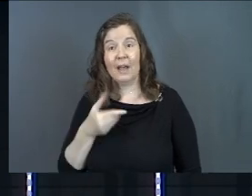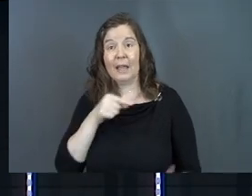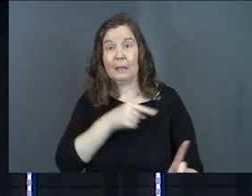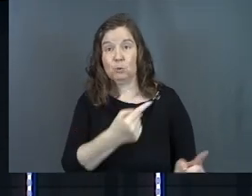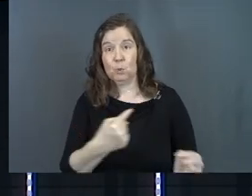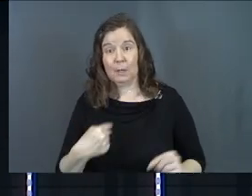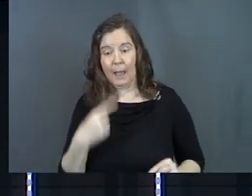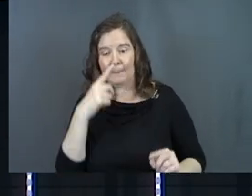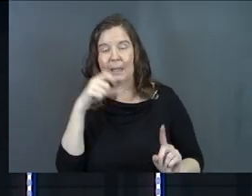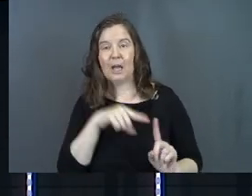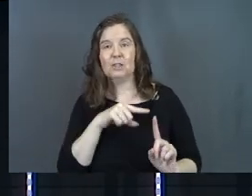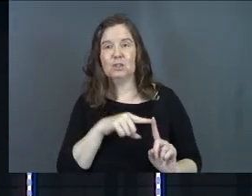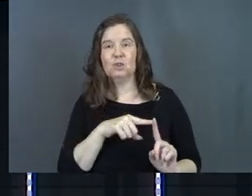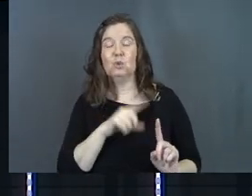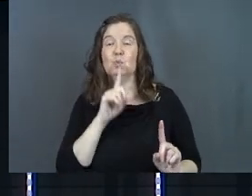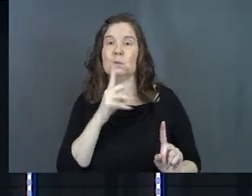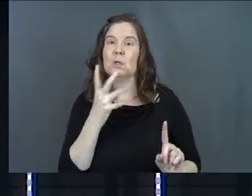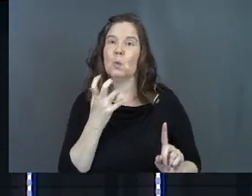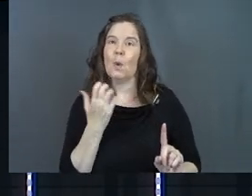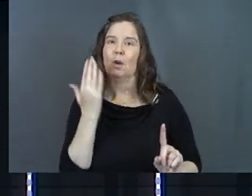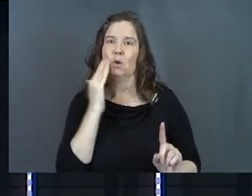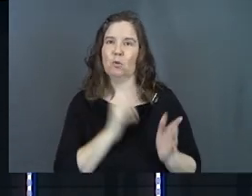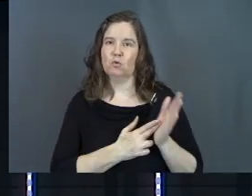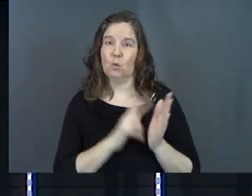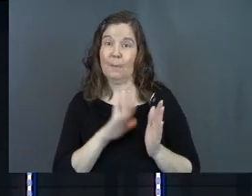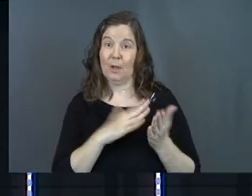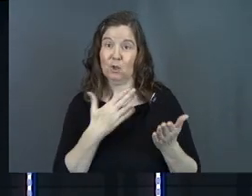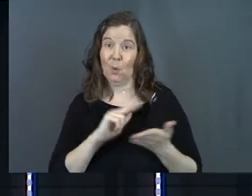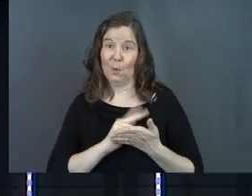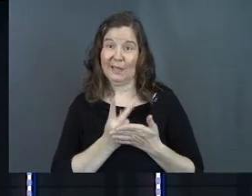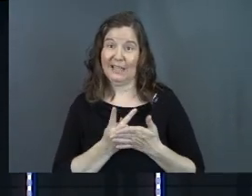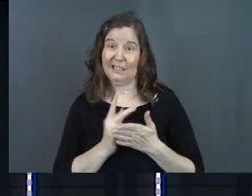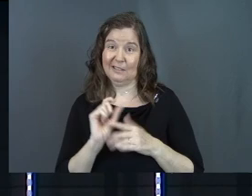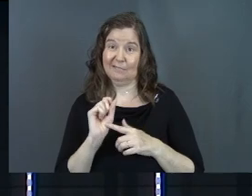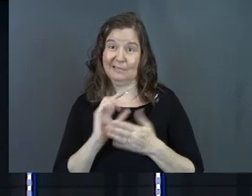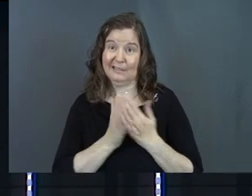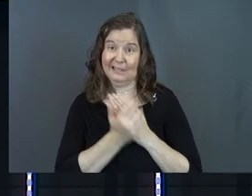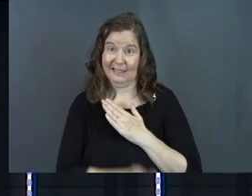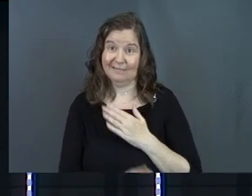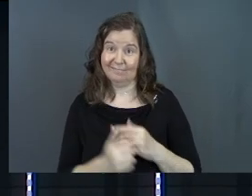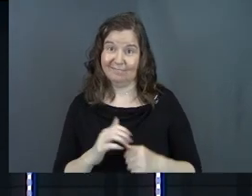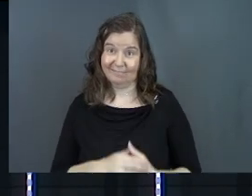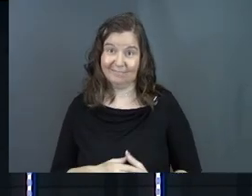invite him over is because you desperately want to know the truth about your kitchen situation.